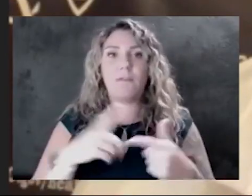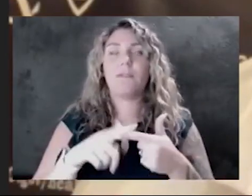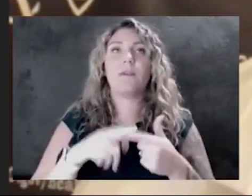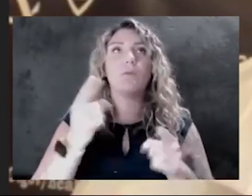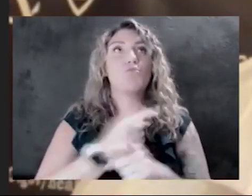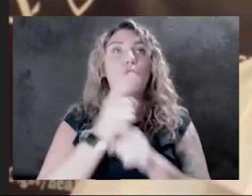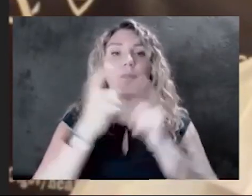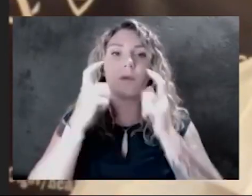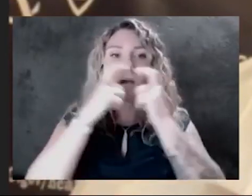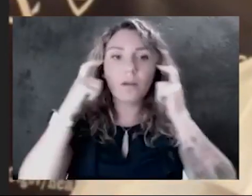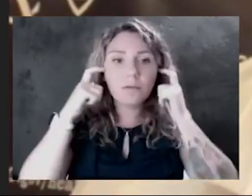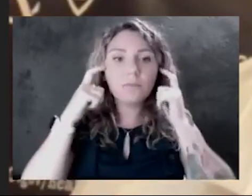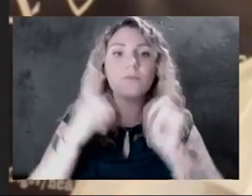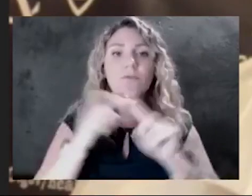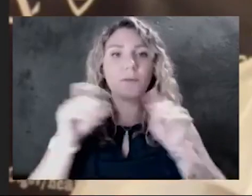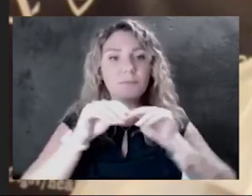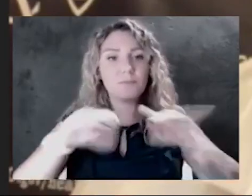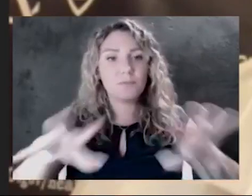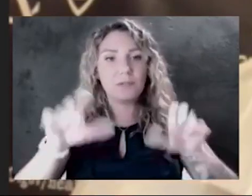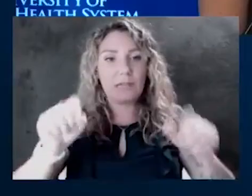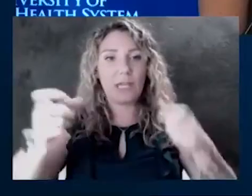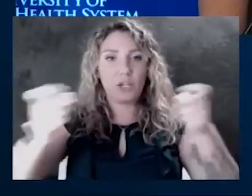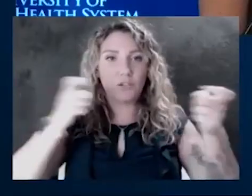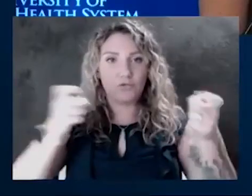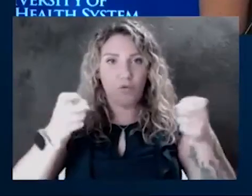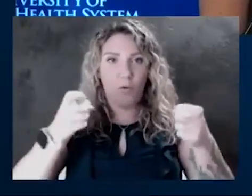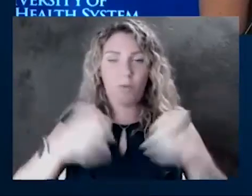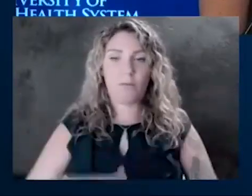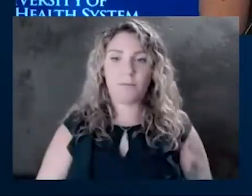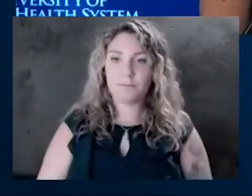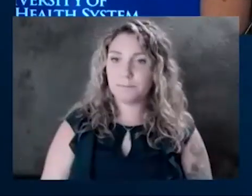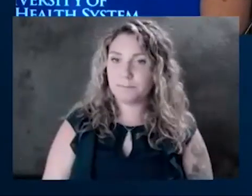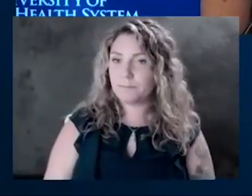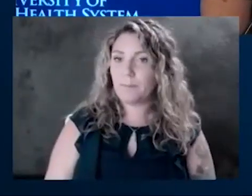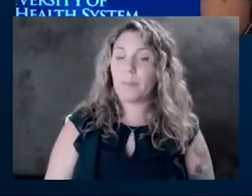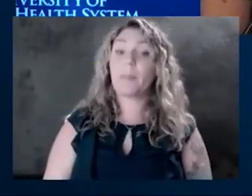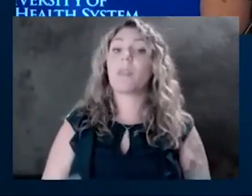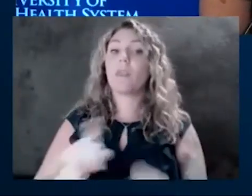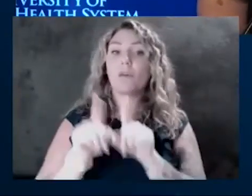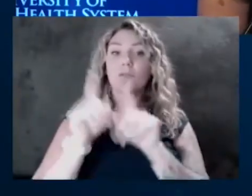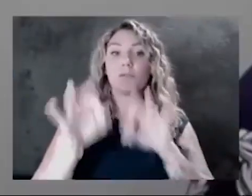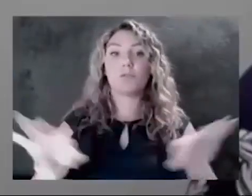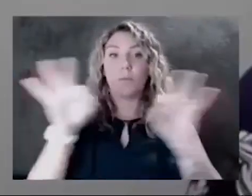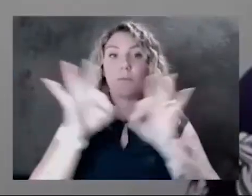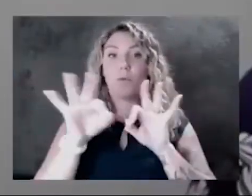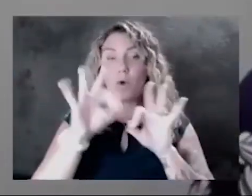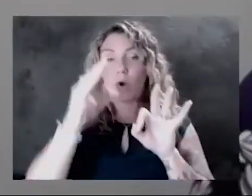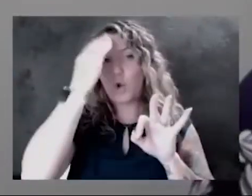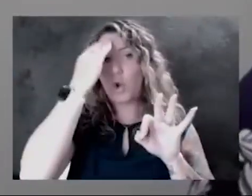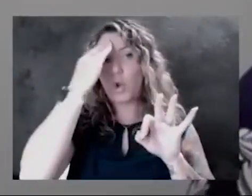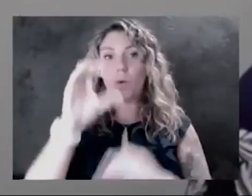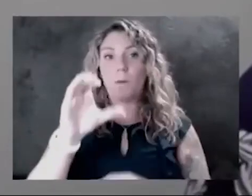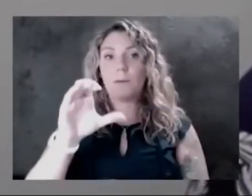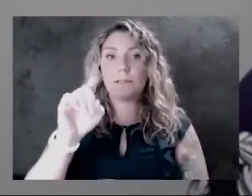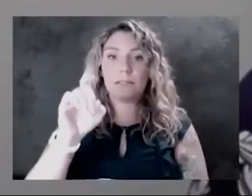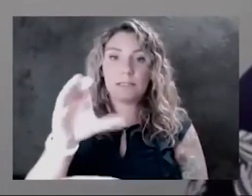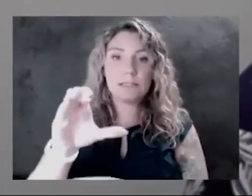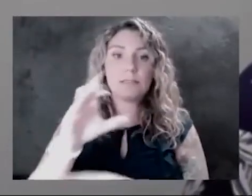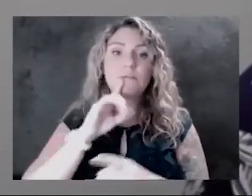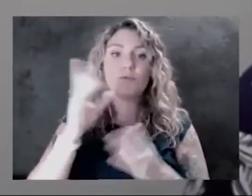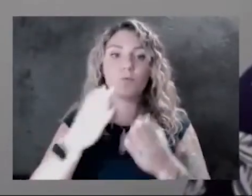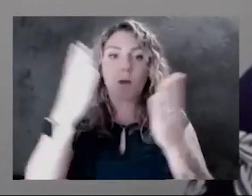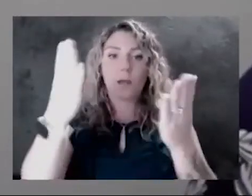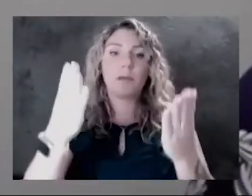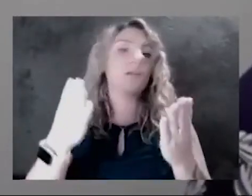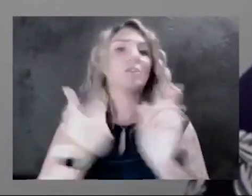we can get control of this outbreak. It's also important to note that CDC recently made a recommendation change regarding testing for